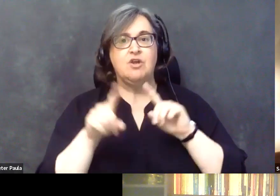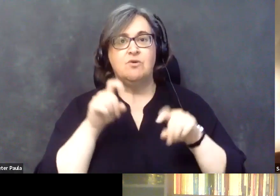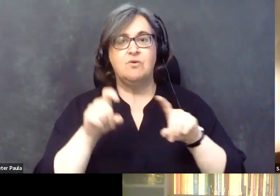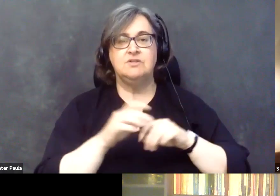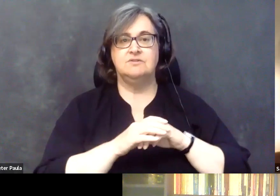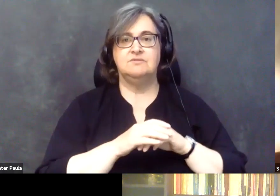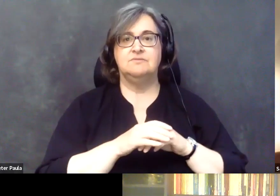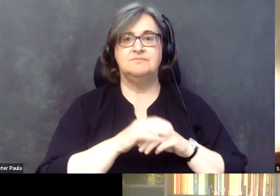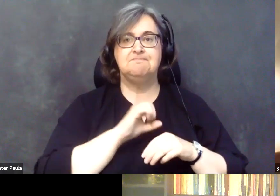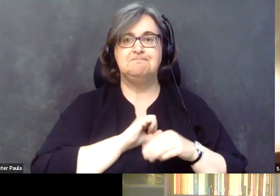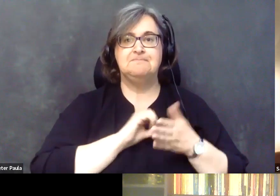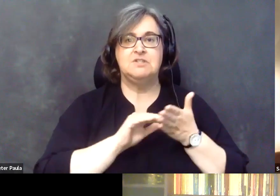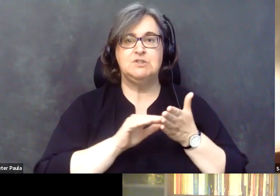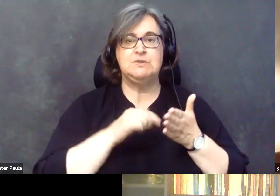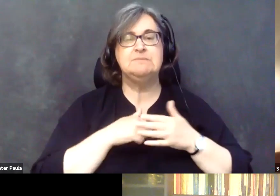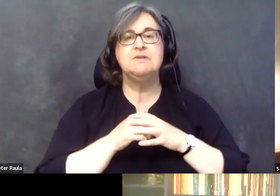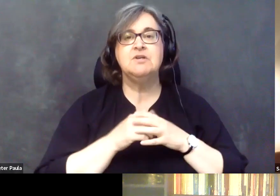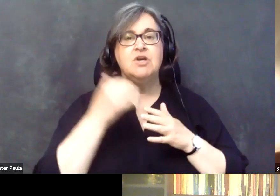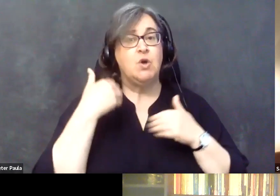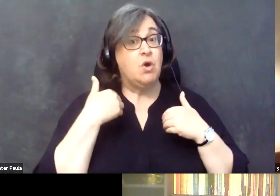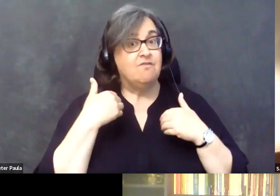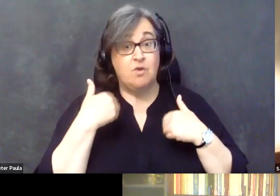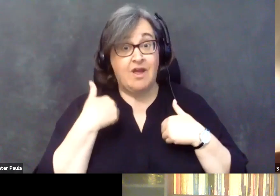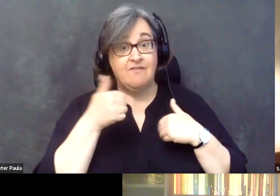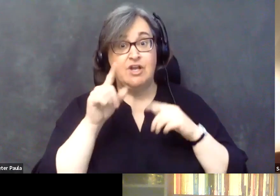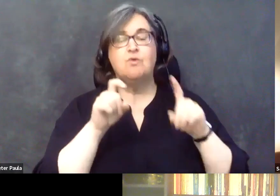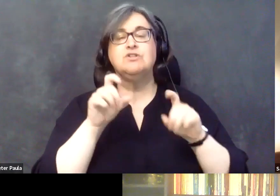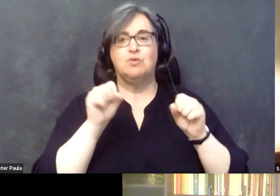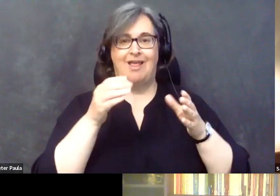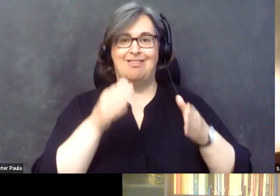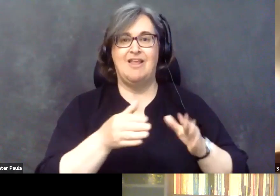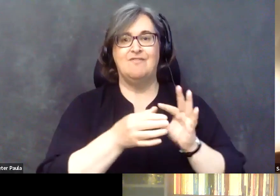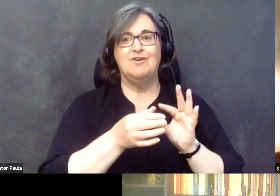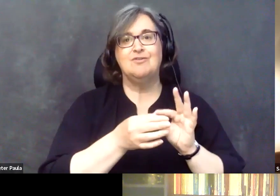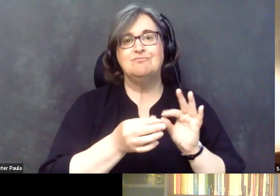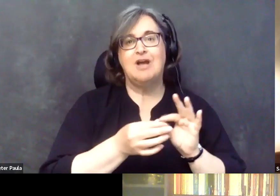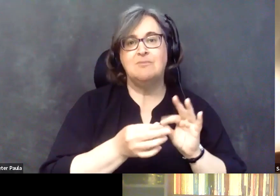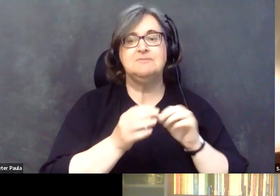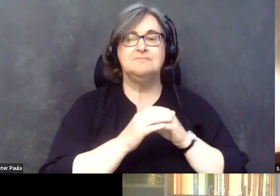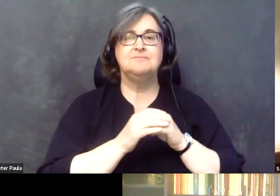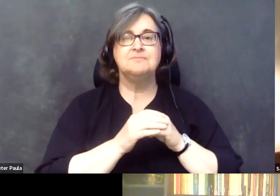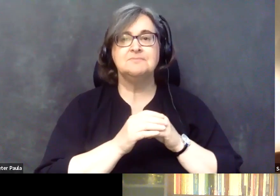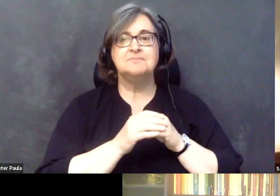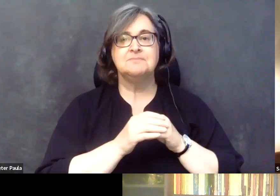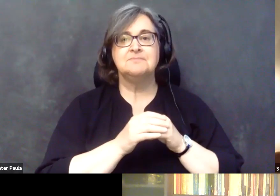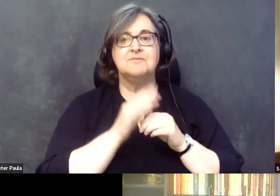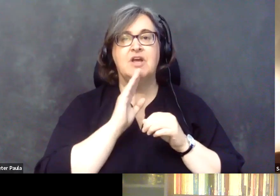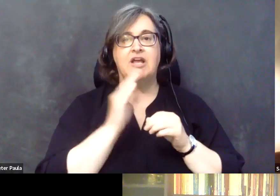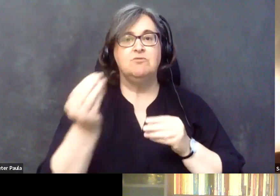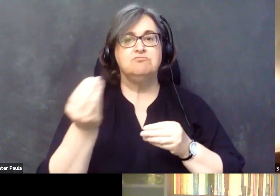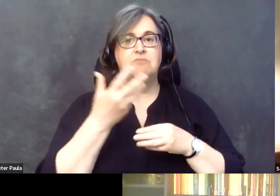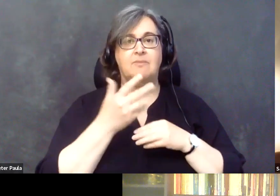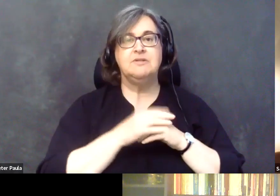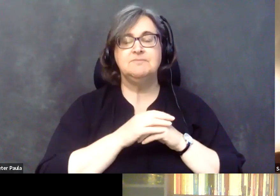you can leave a question in the comments. And that will get relayed to me,